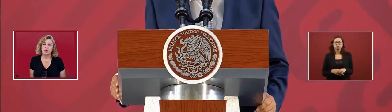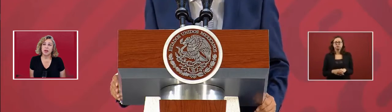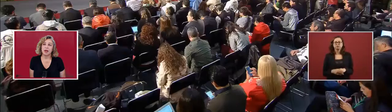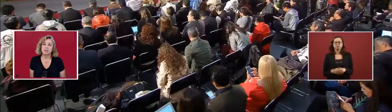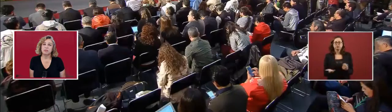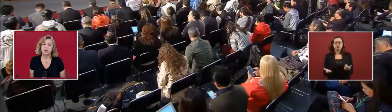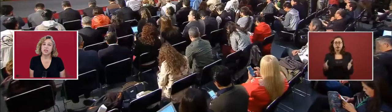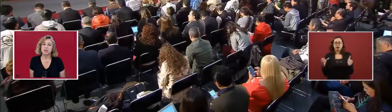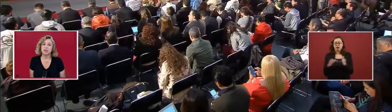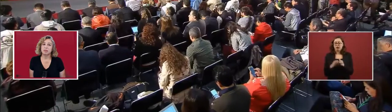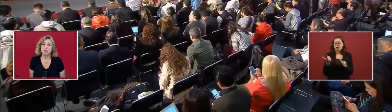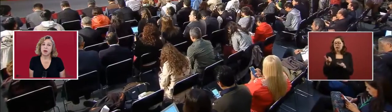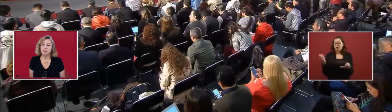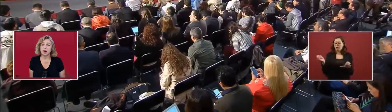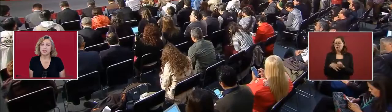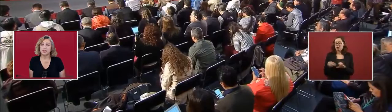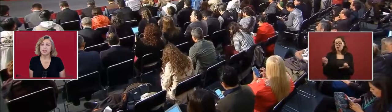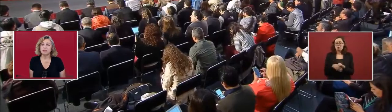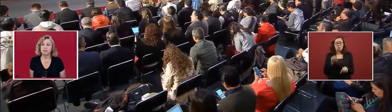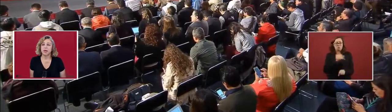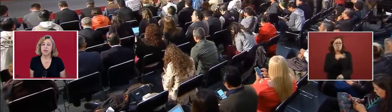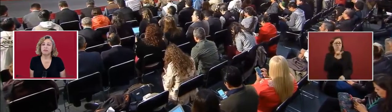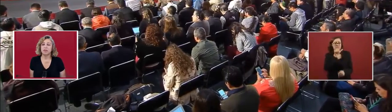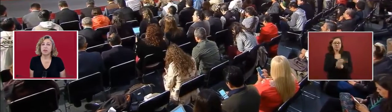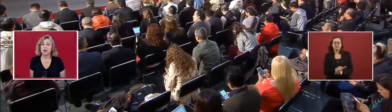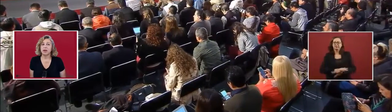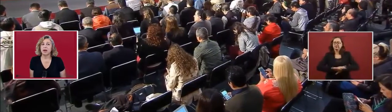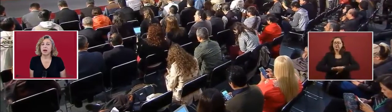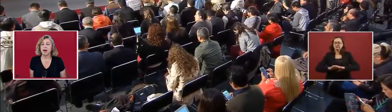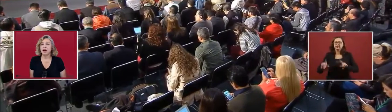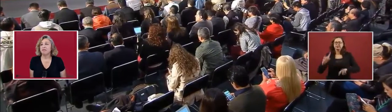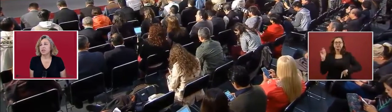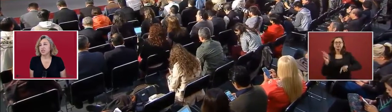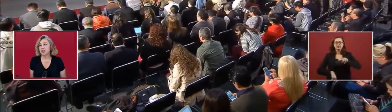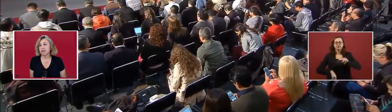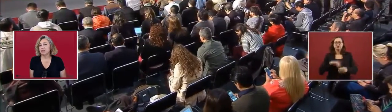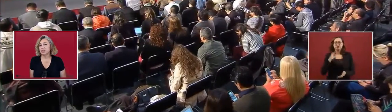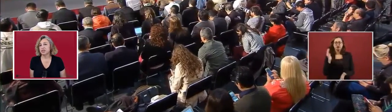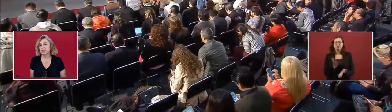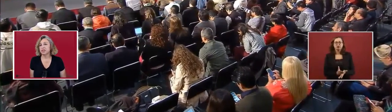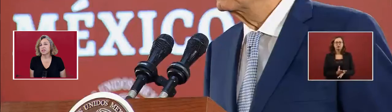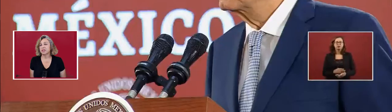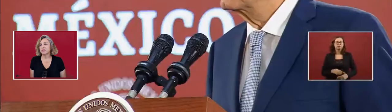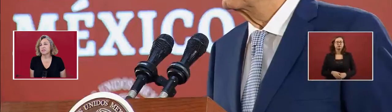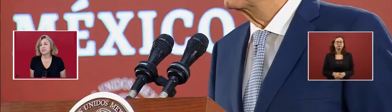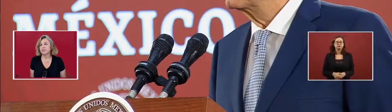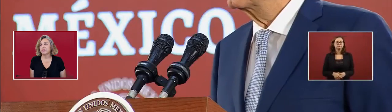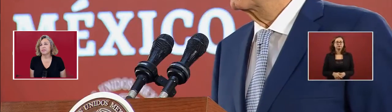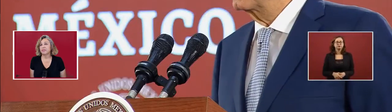We don't have special boxes of money for high-functioning officials.